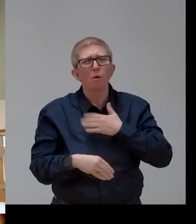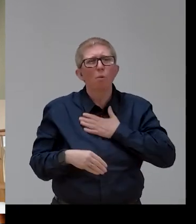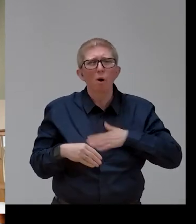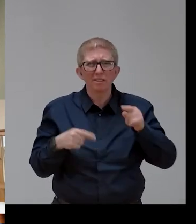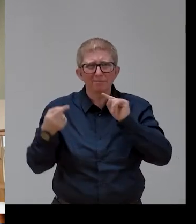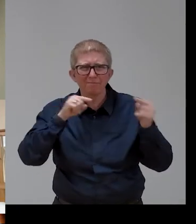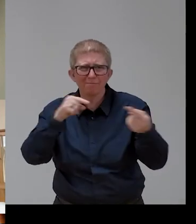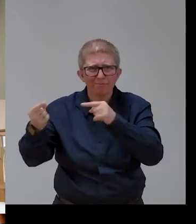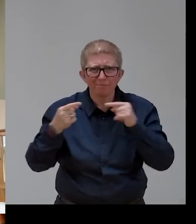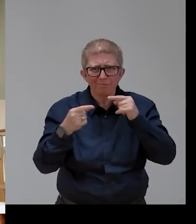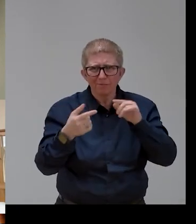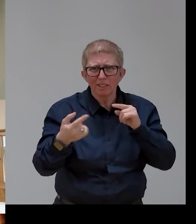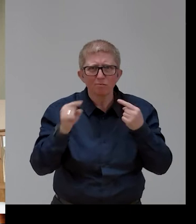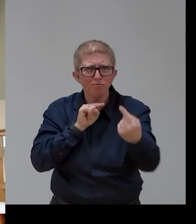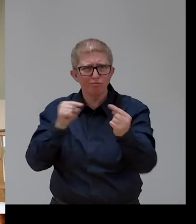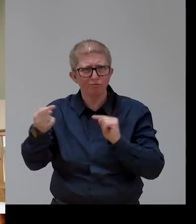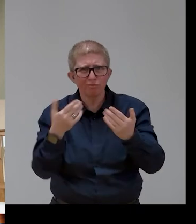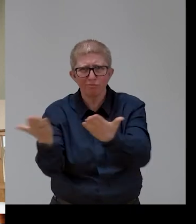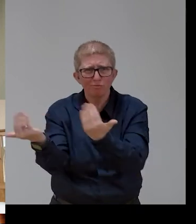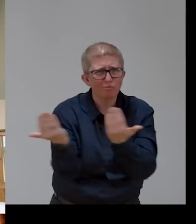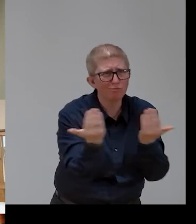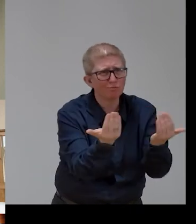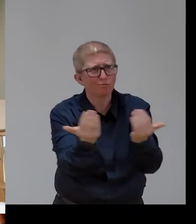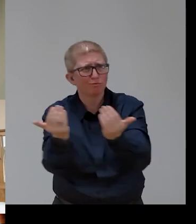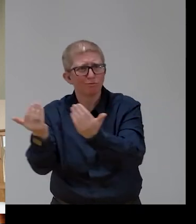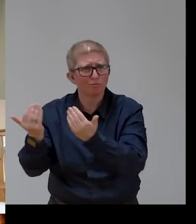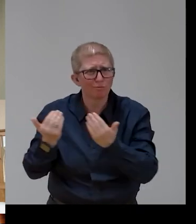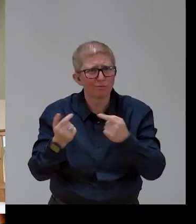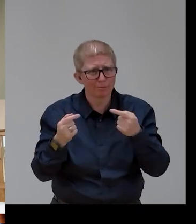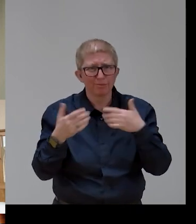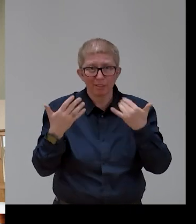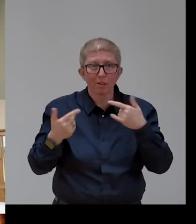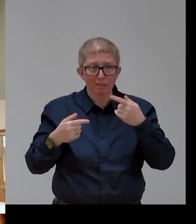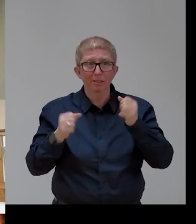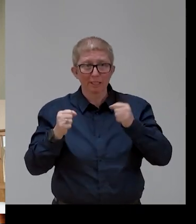as possible. So, please feel free to use the chat box.